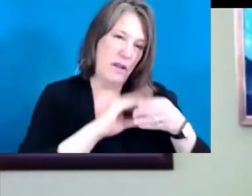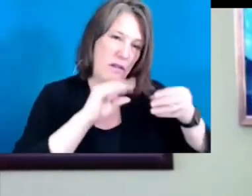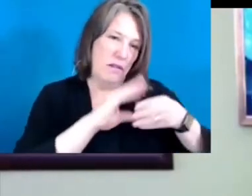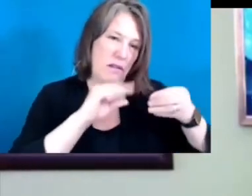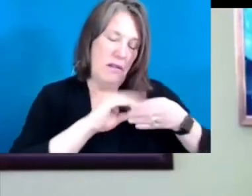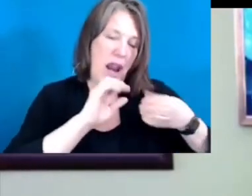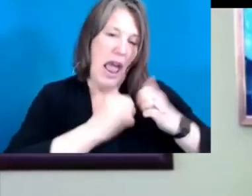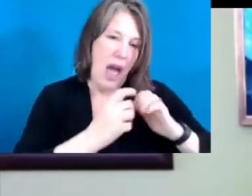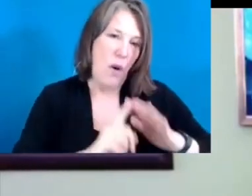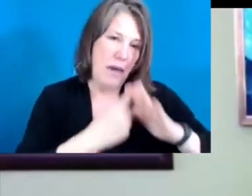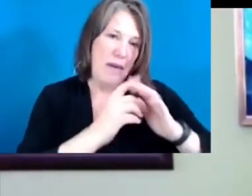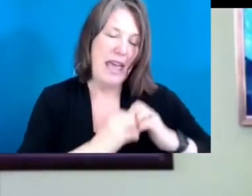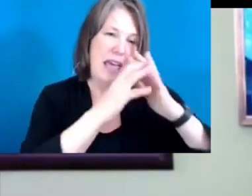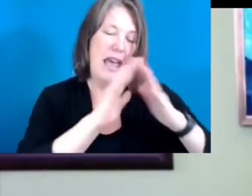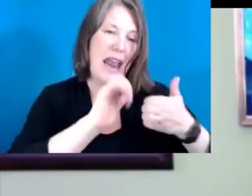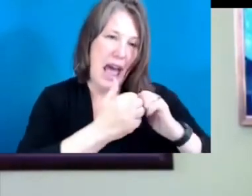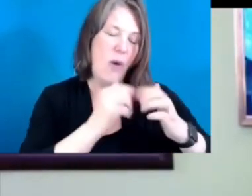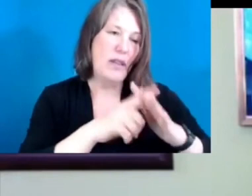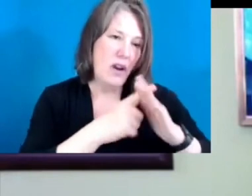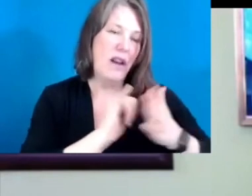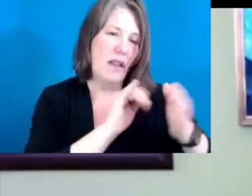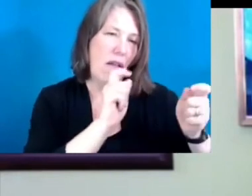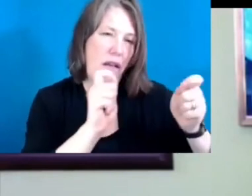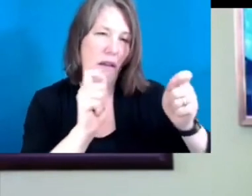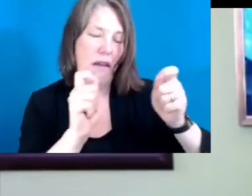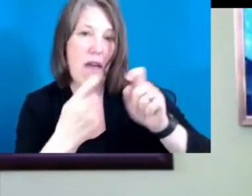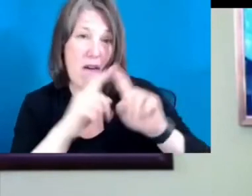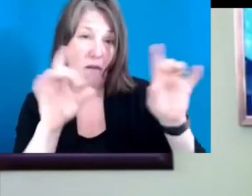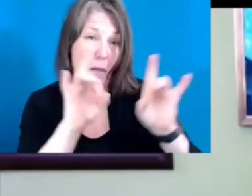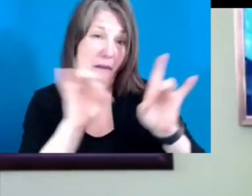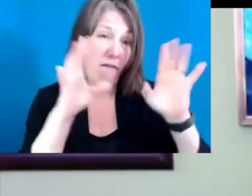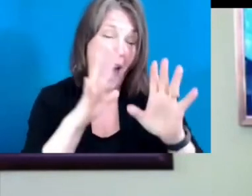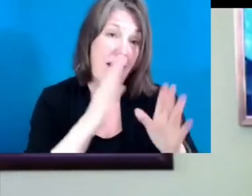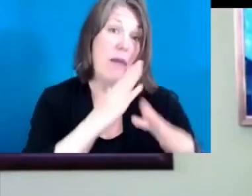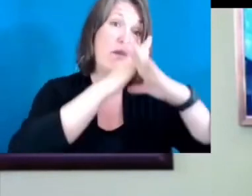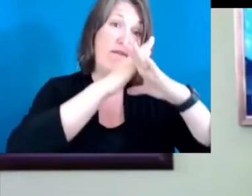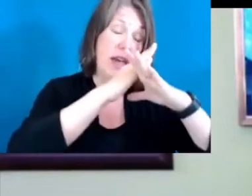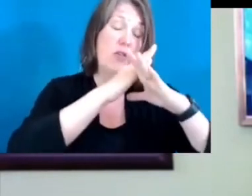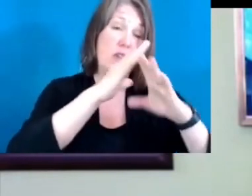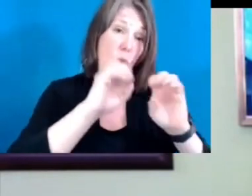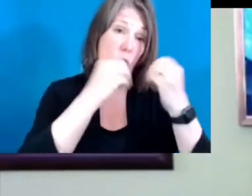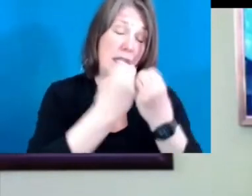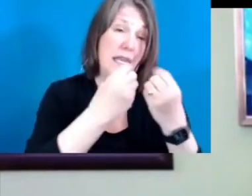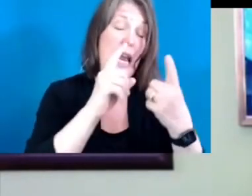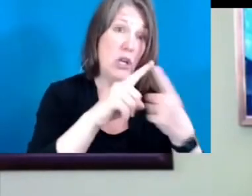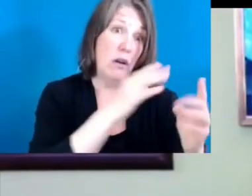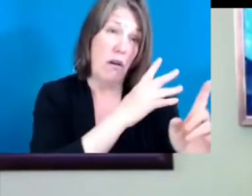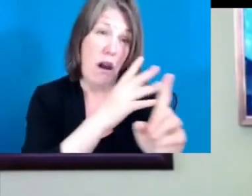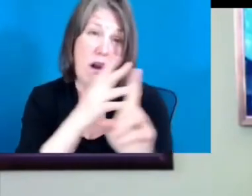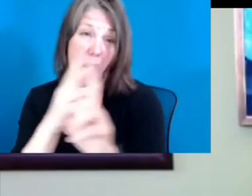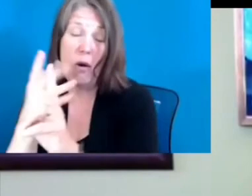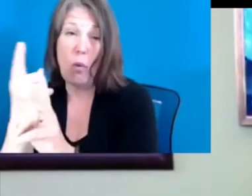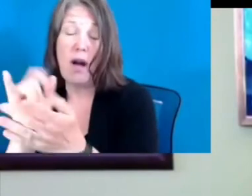how we began, how we had this evolution from a violence prevention organization to one that